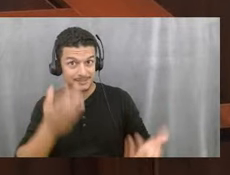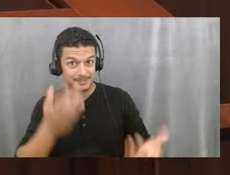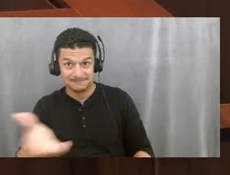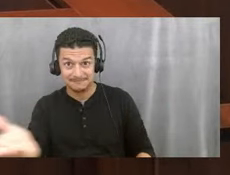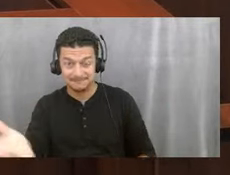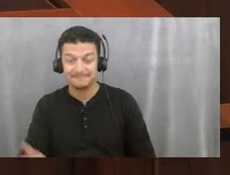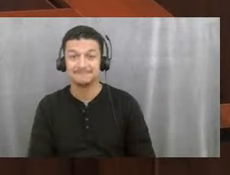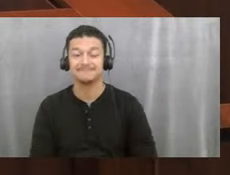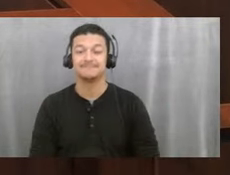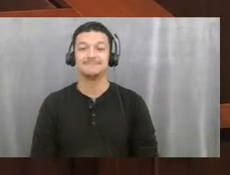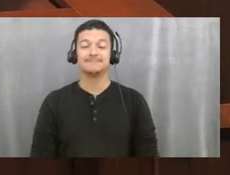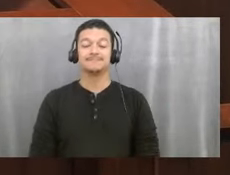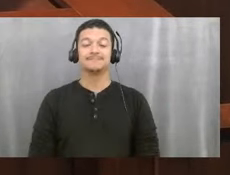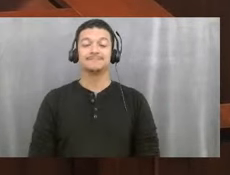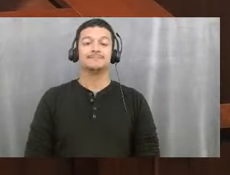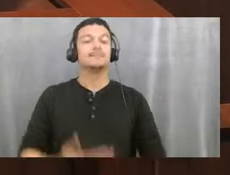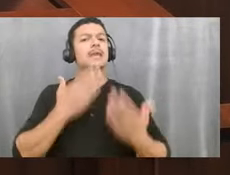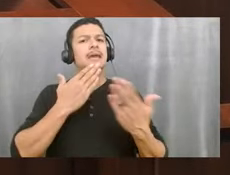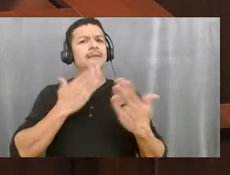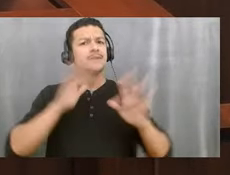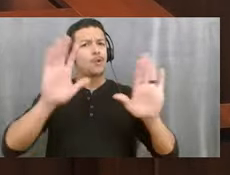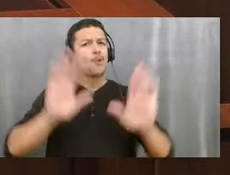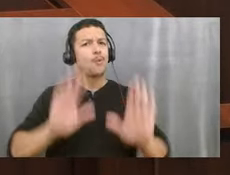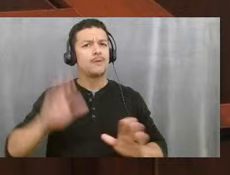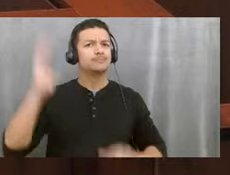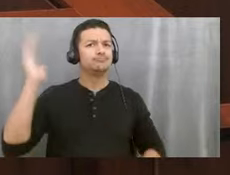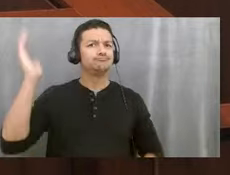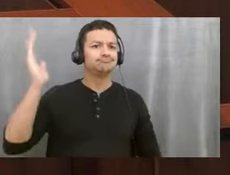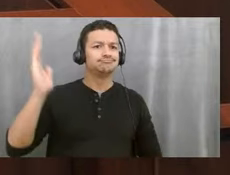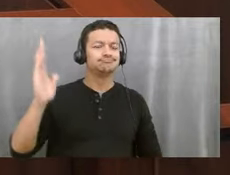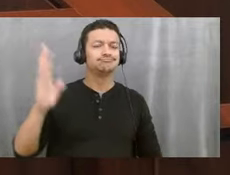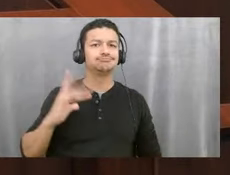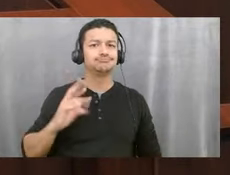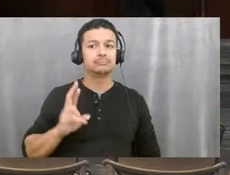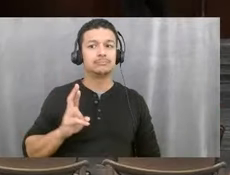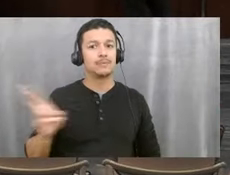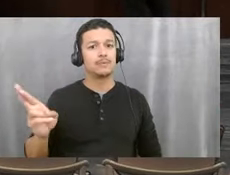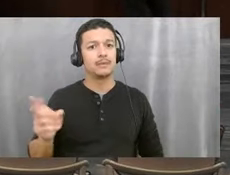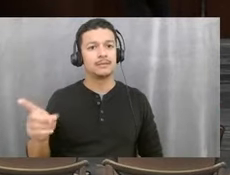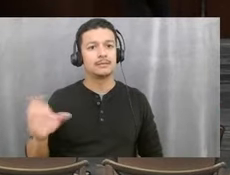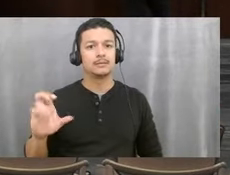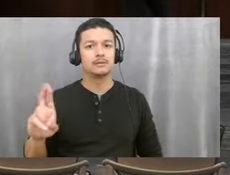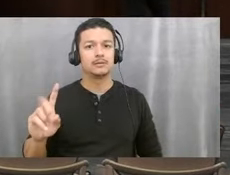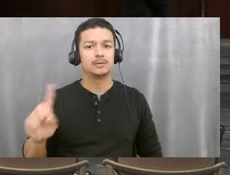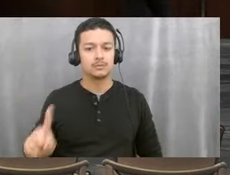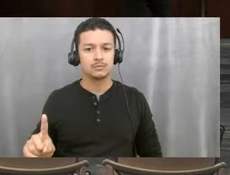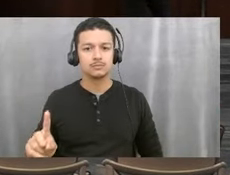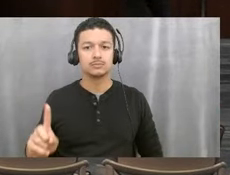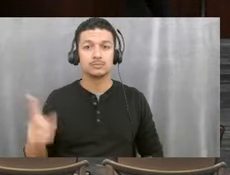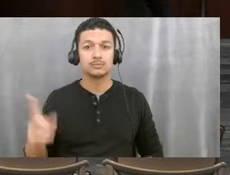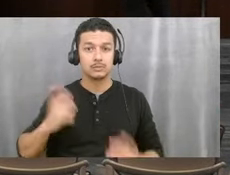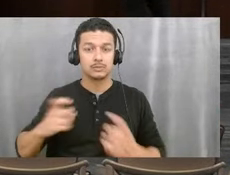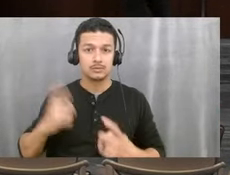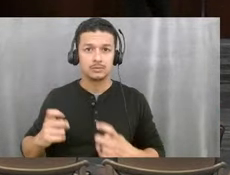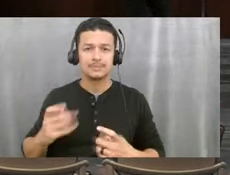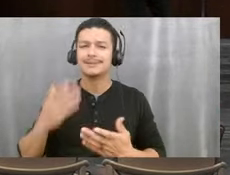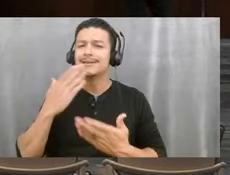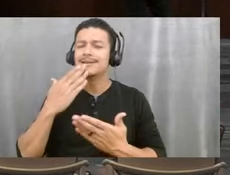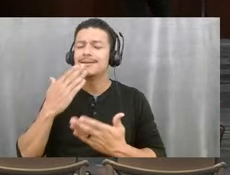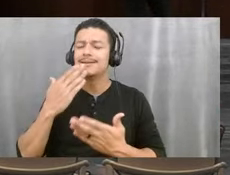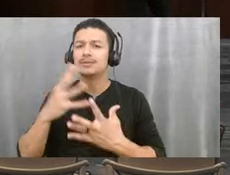All right. Thank you for that wonderful presentation. Uh, let's begin on my right. Commissioner Cruz, if have any questions. Thank you so much.